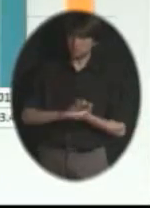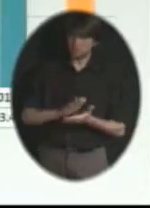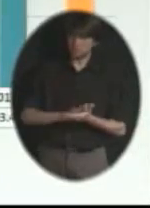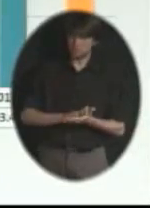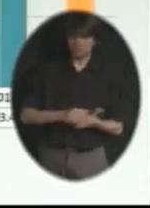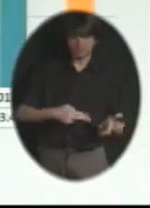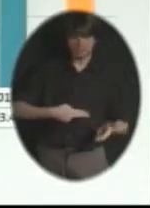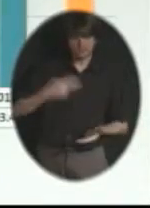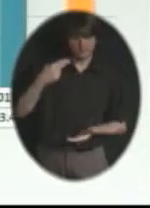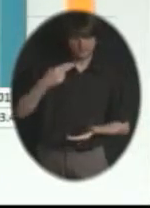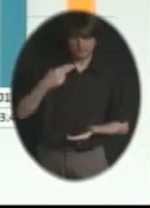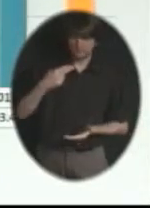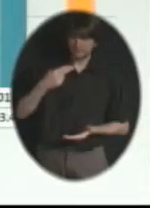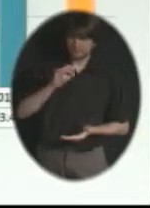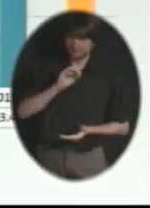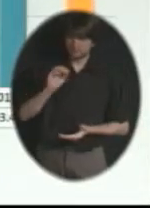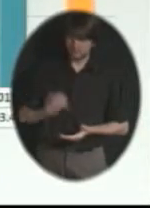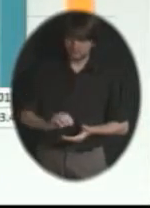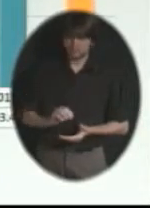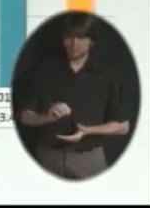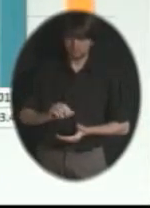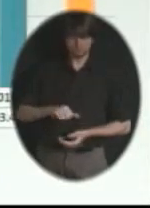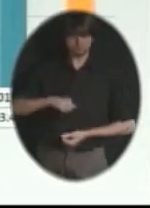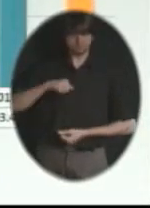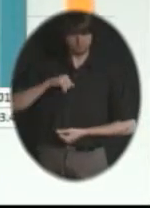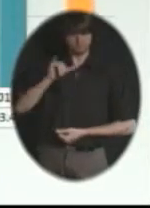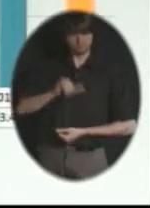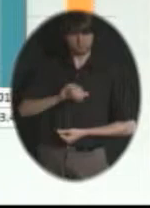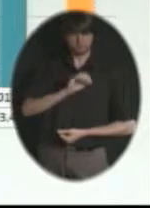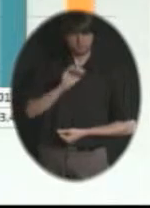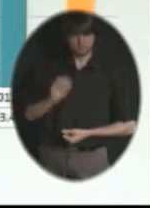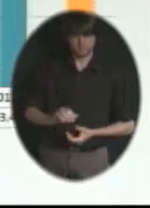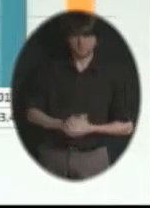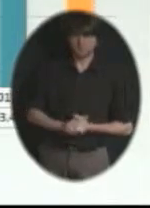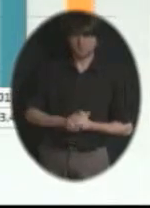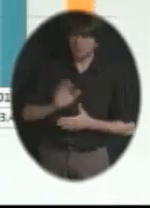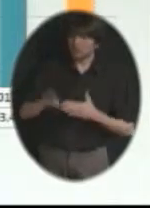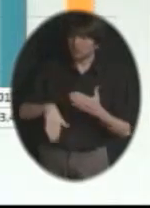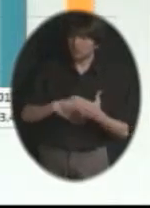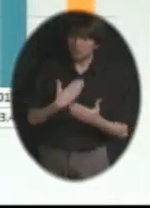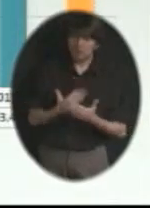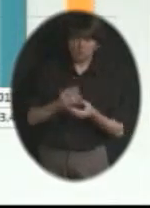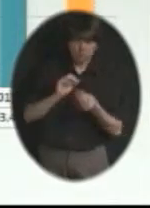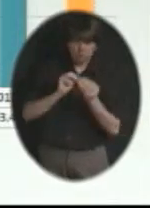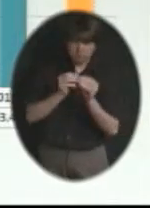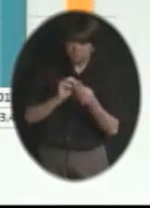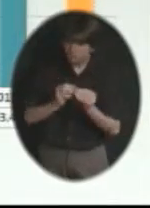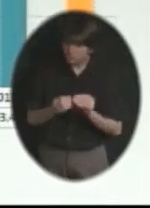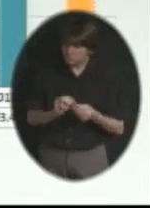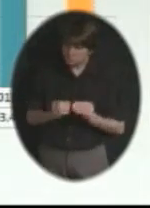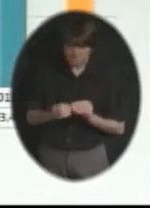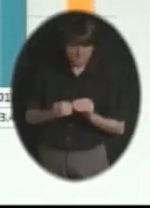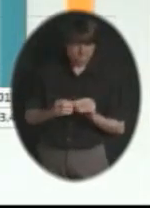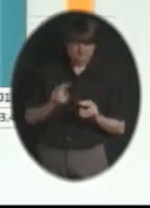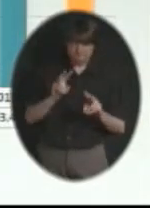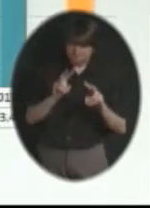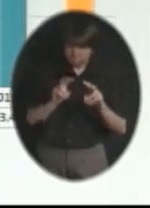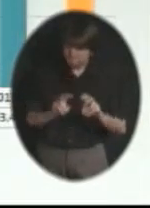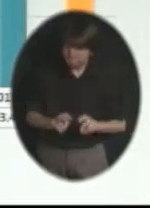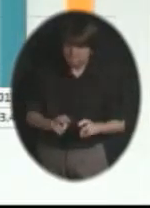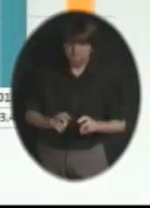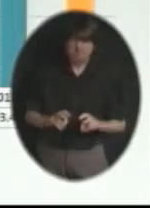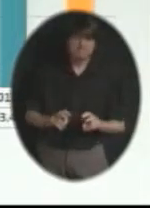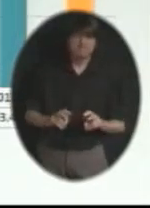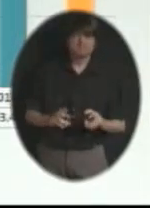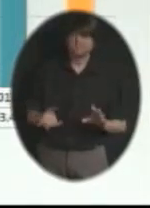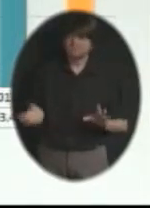good and something that we should be definitely proud of. So we are taking all this data. The data has been disaggregated. All the buildings have their data.